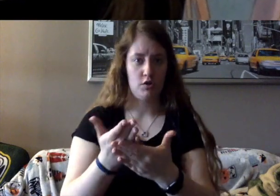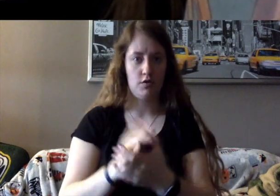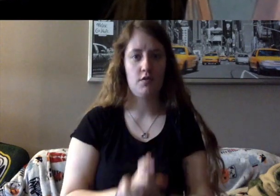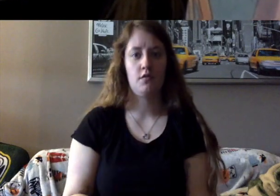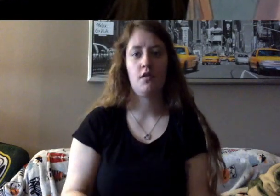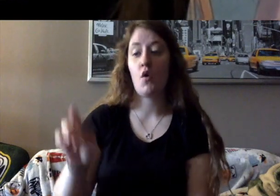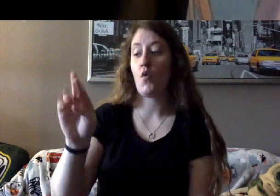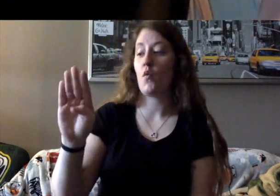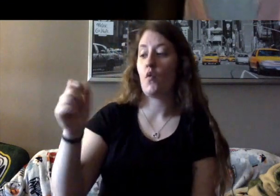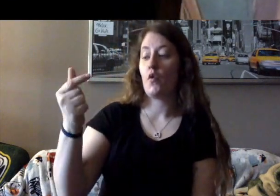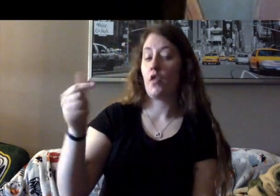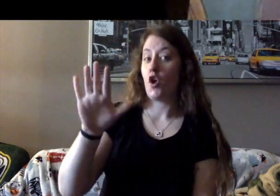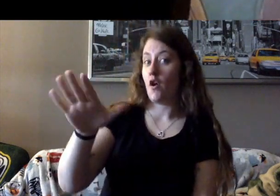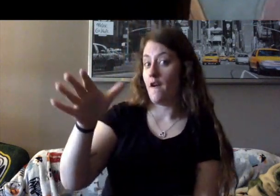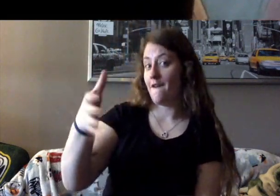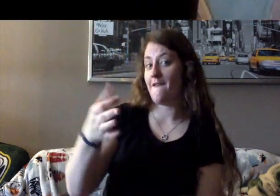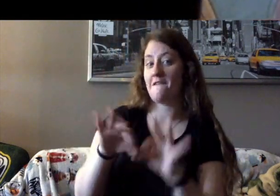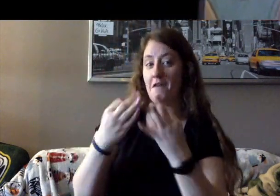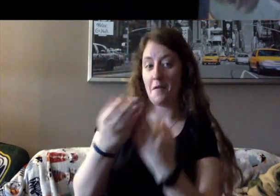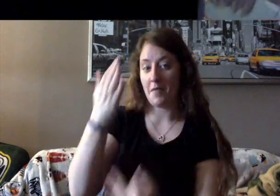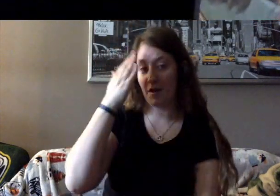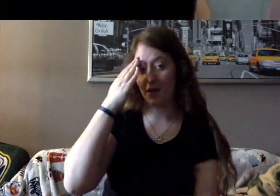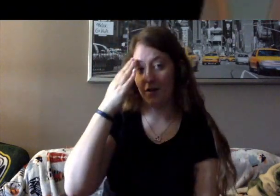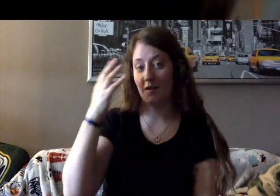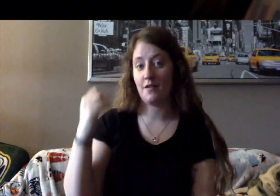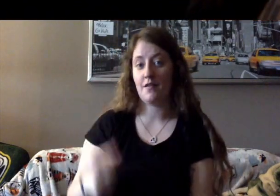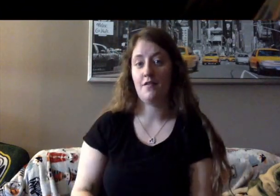had mastered the art of a burnt pot roast.